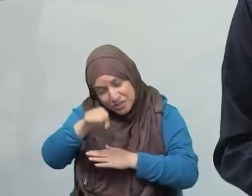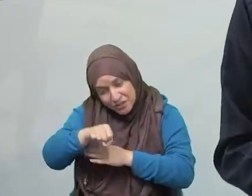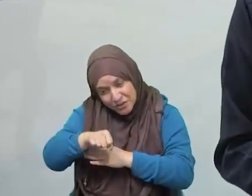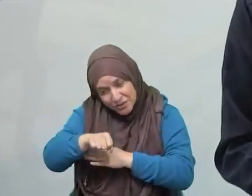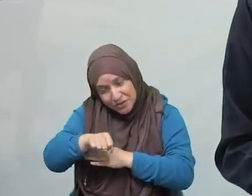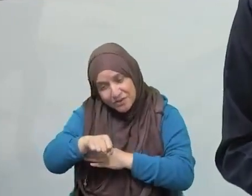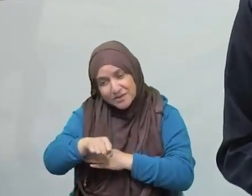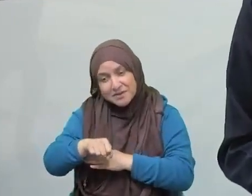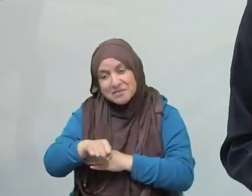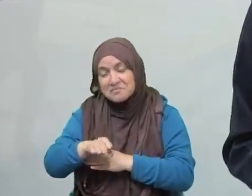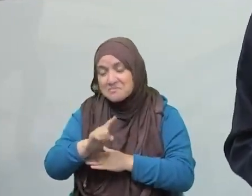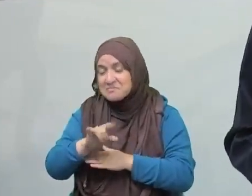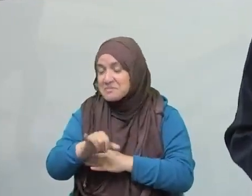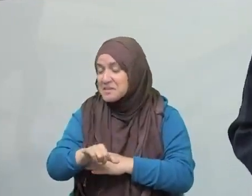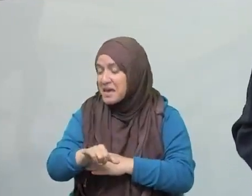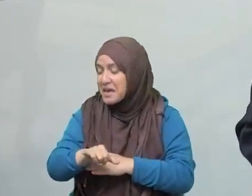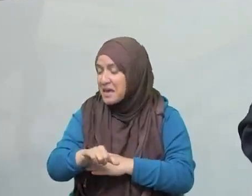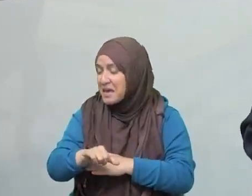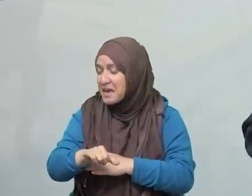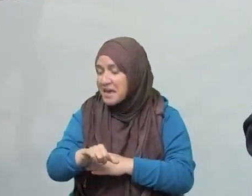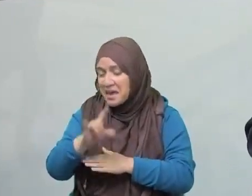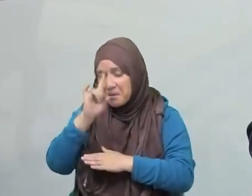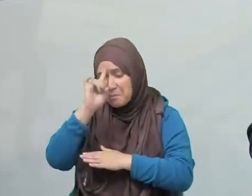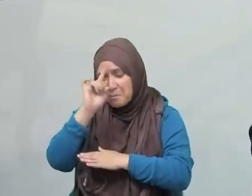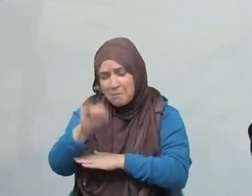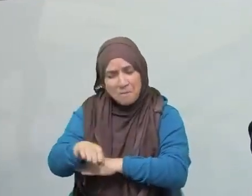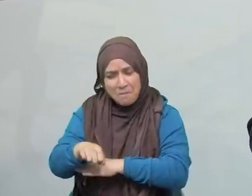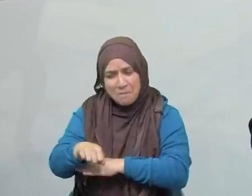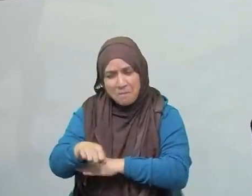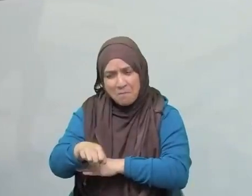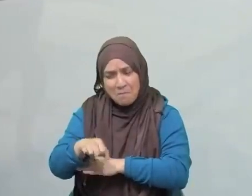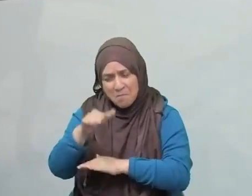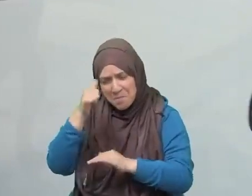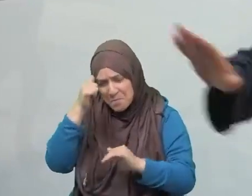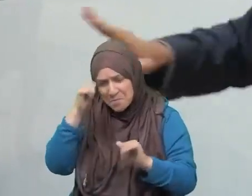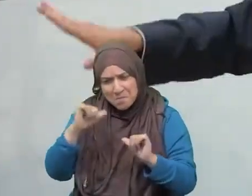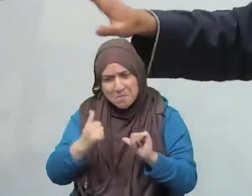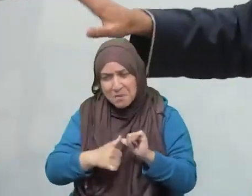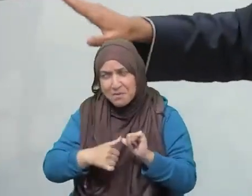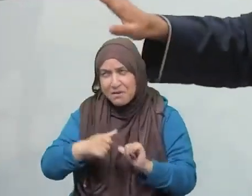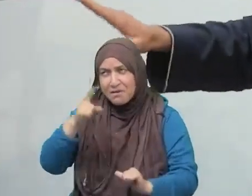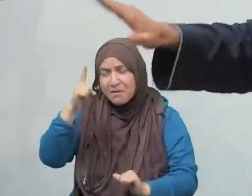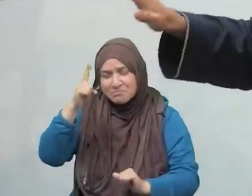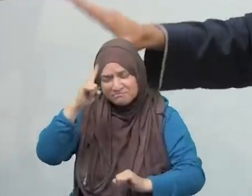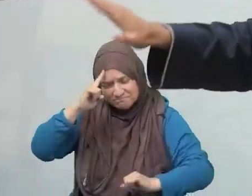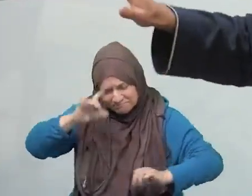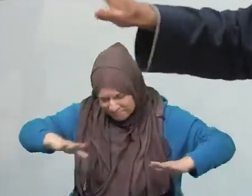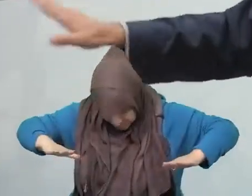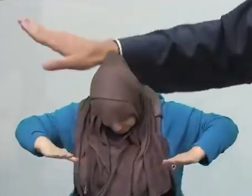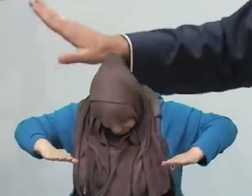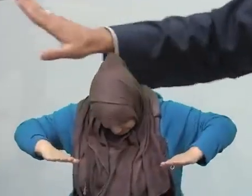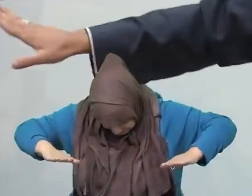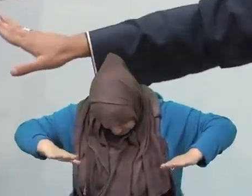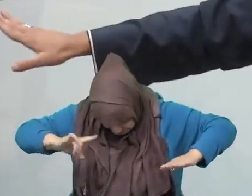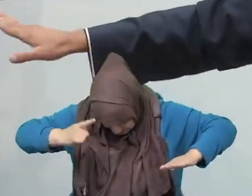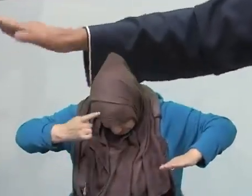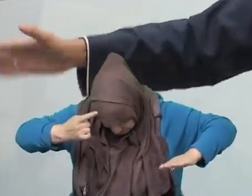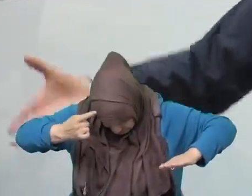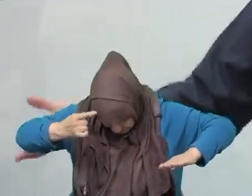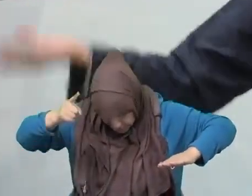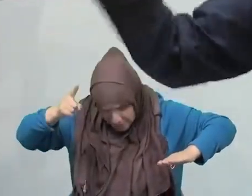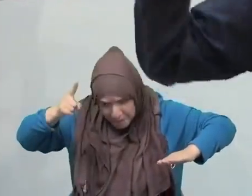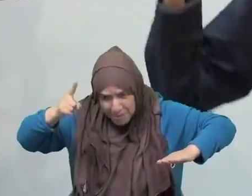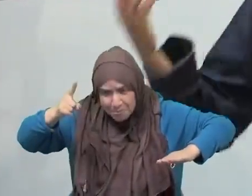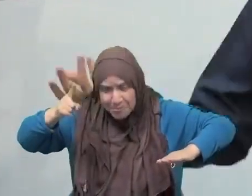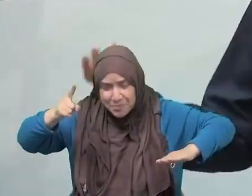would have thought he died in his sujood. Can you imagine that sight? You see him in his sajda, and you think he must be dead, alayhi salatu